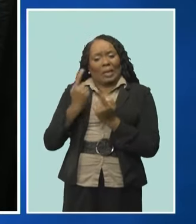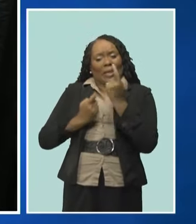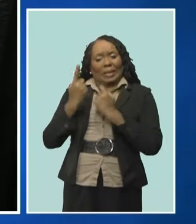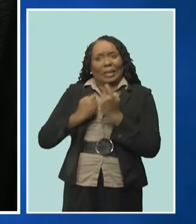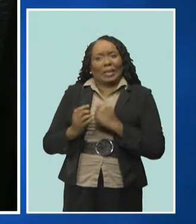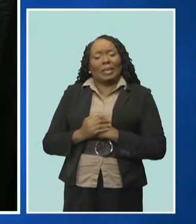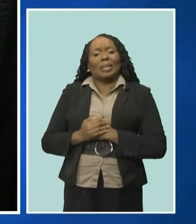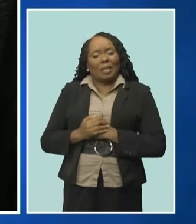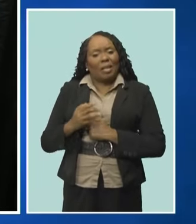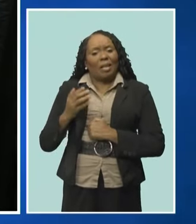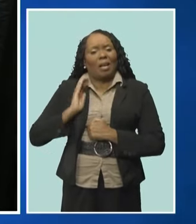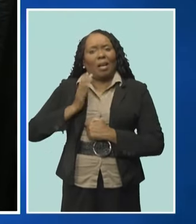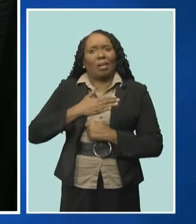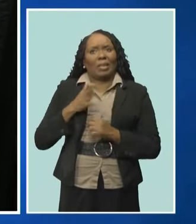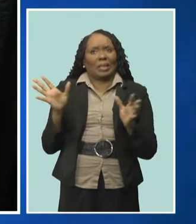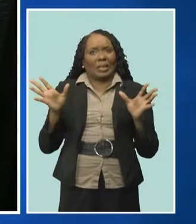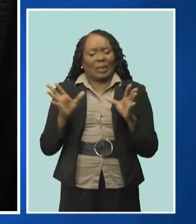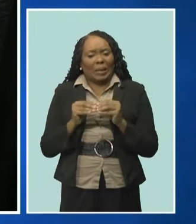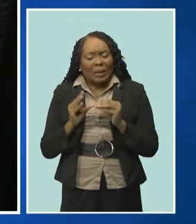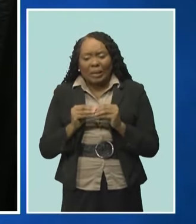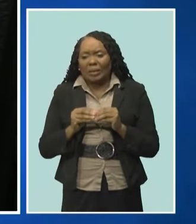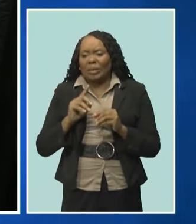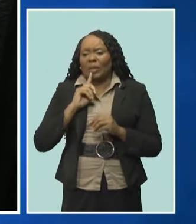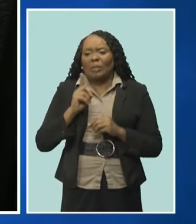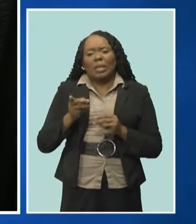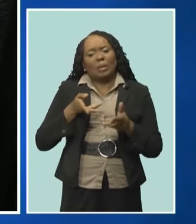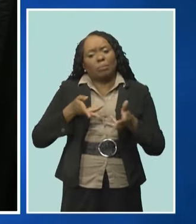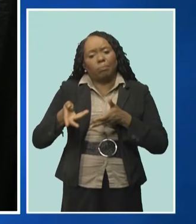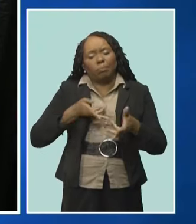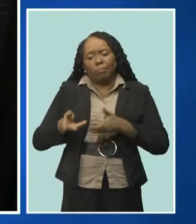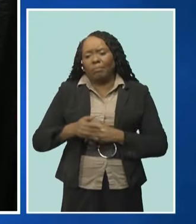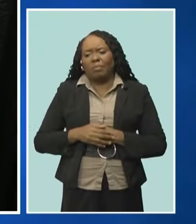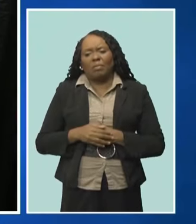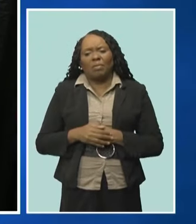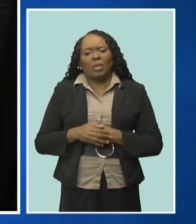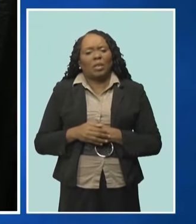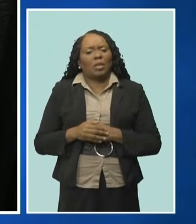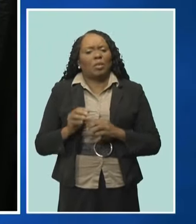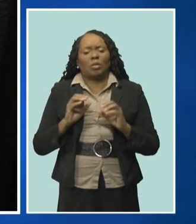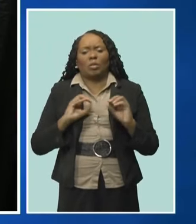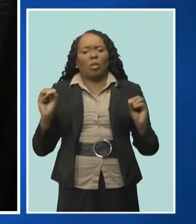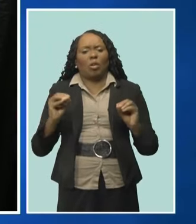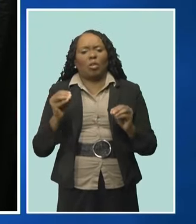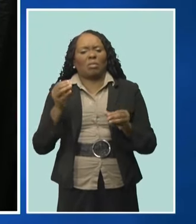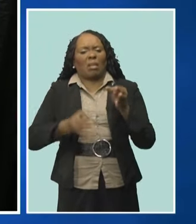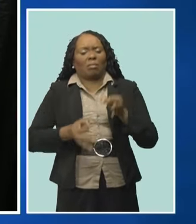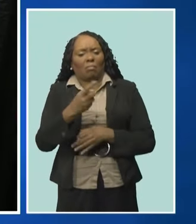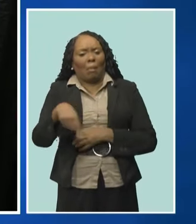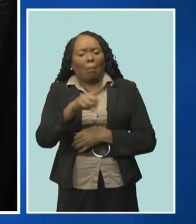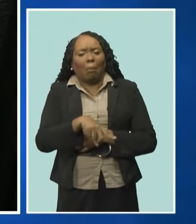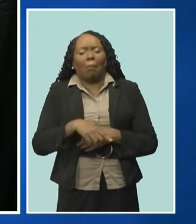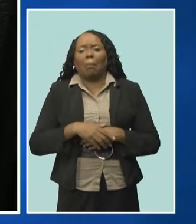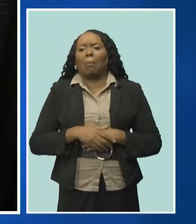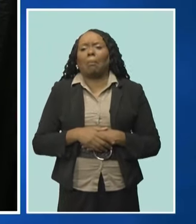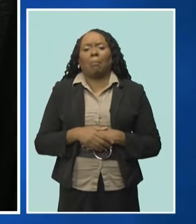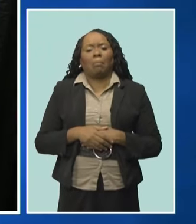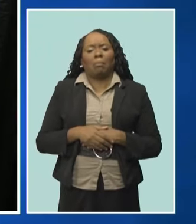really try to keep our sessions really interactive, youth friendly, judgment free, just meeting young people where they are recognizing that,